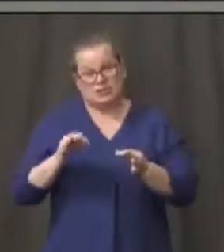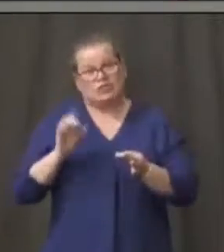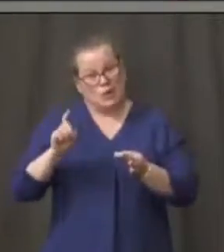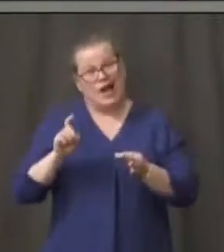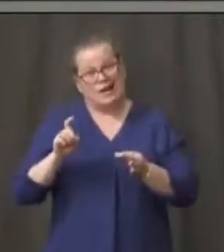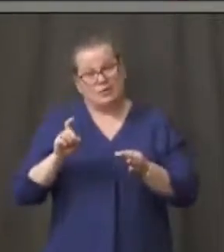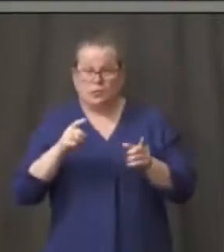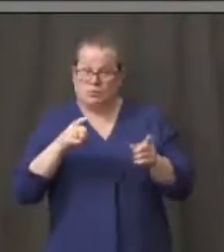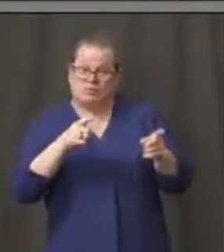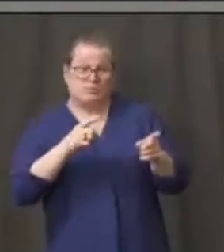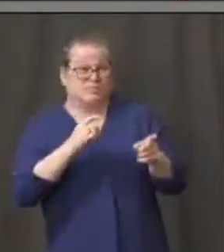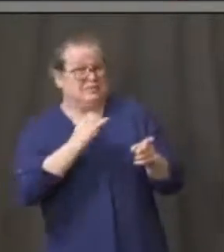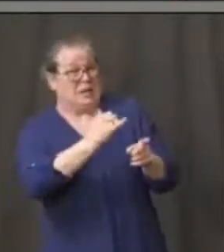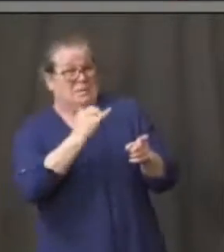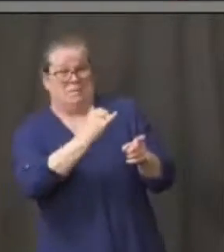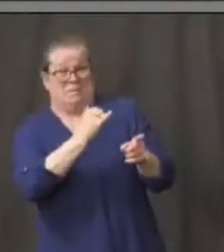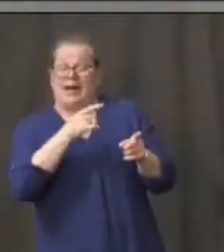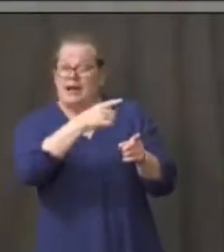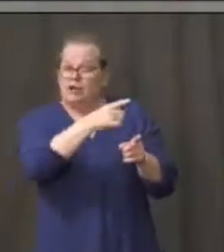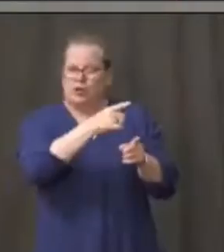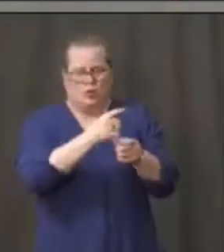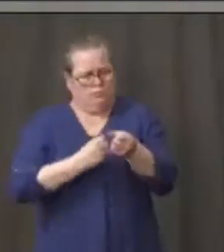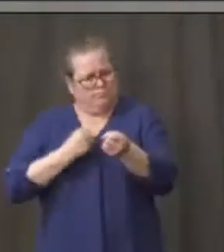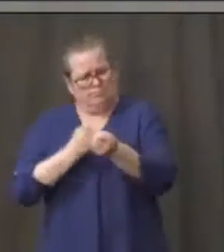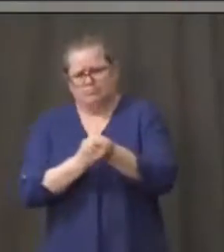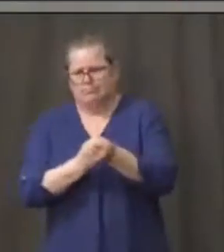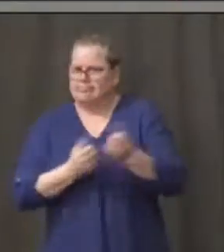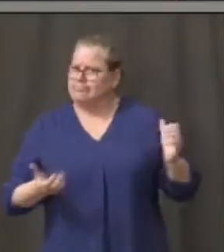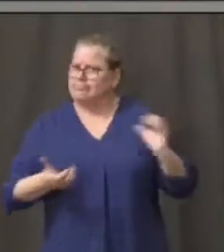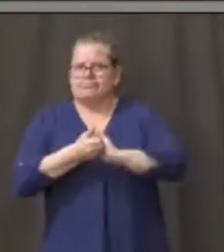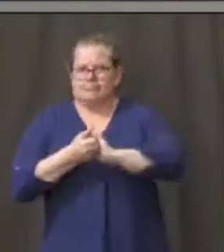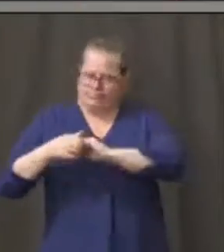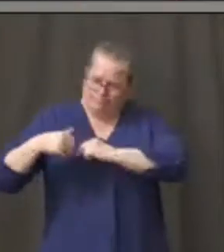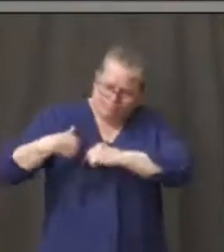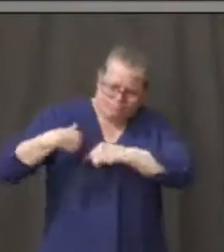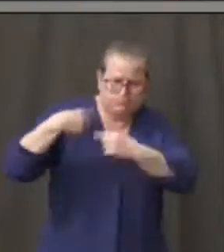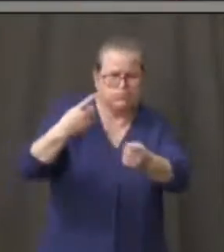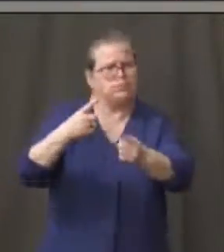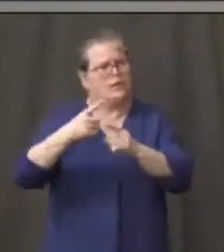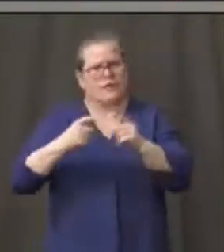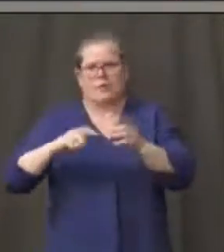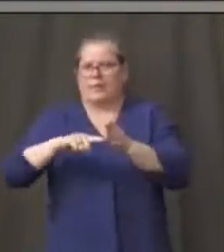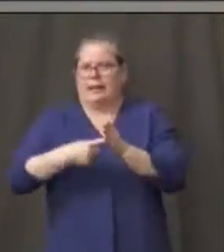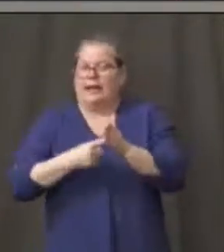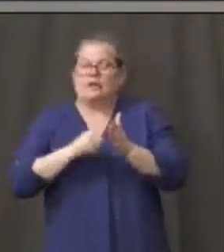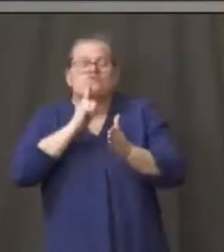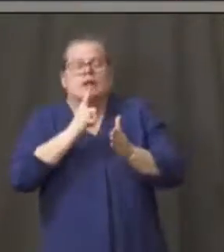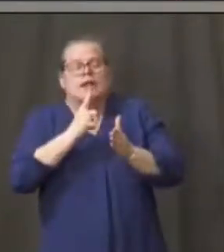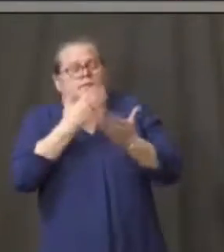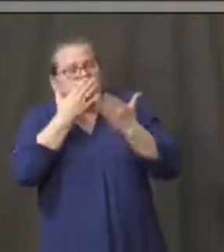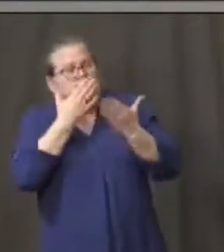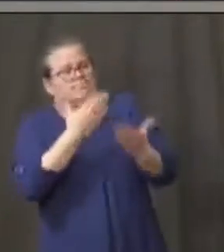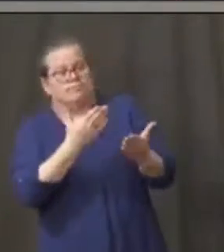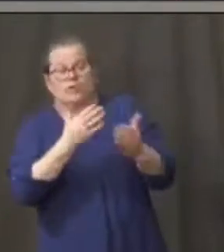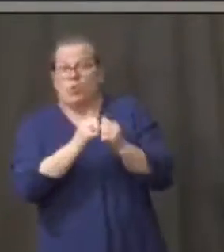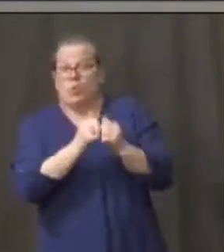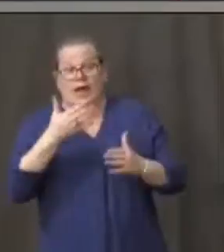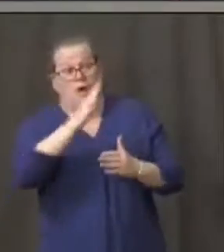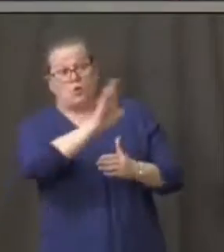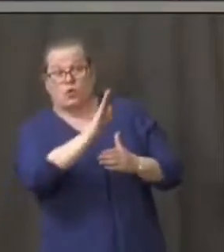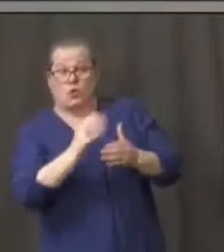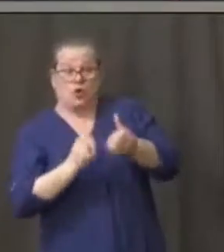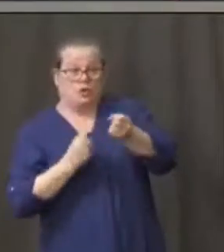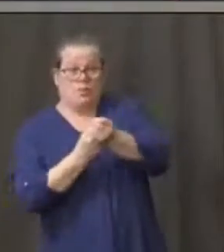you've been there with us right away from the very beginning, and I truly, truly appreciate that. We couldn't have done it without you and without the other